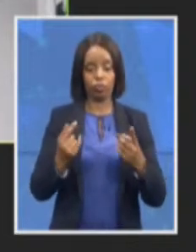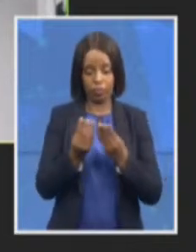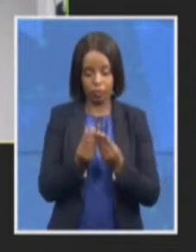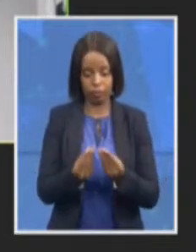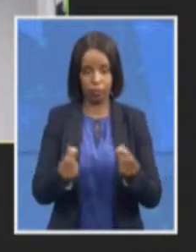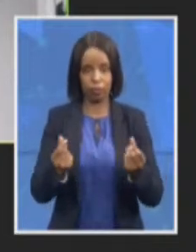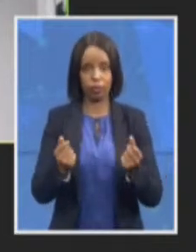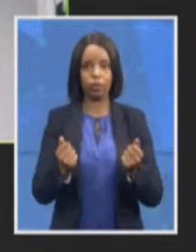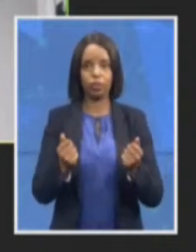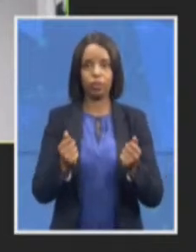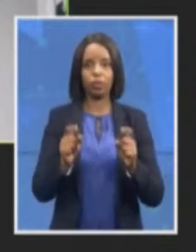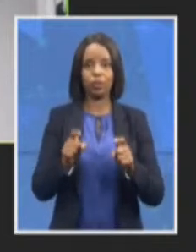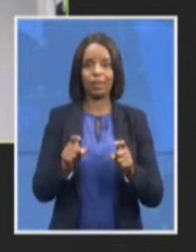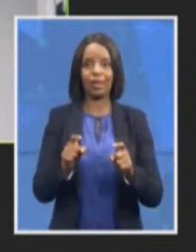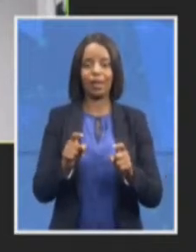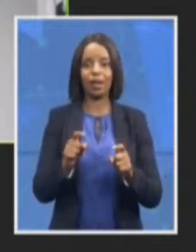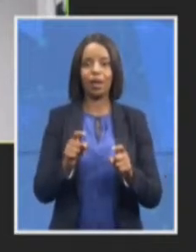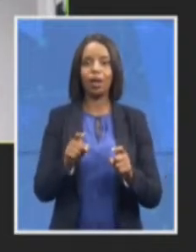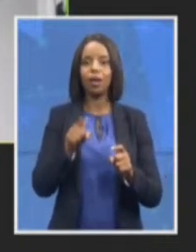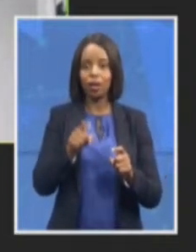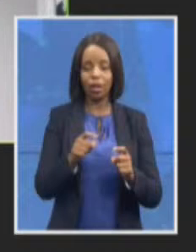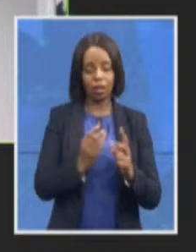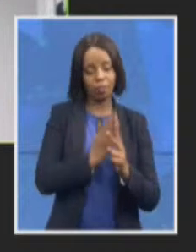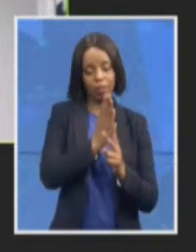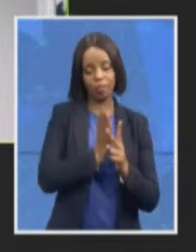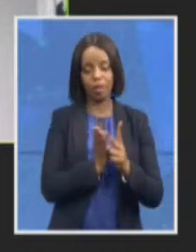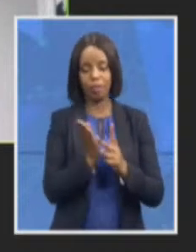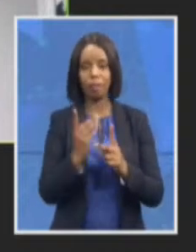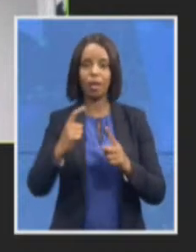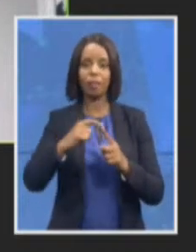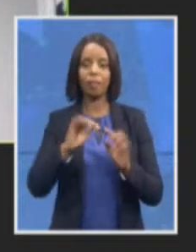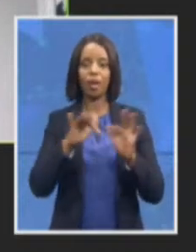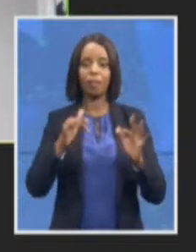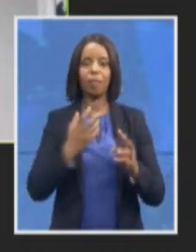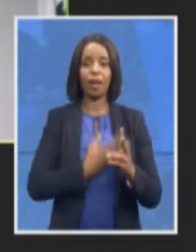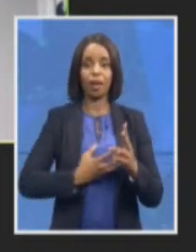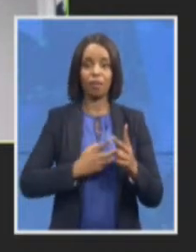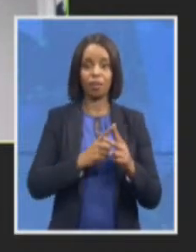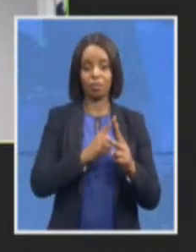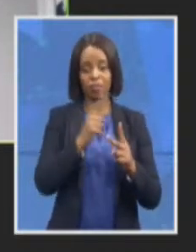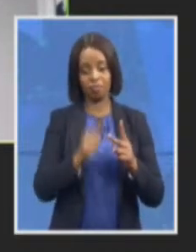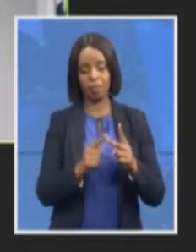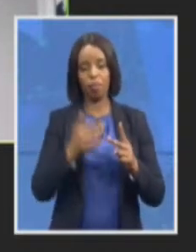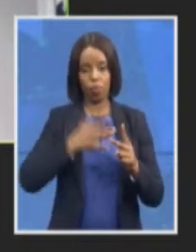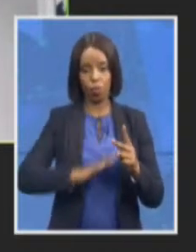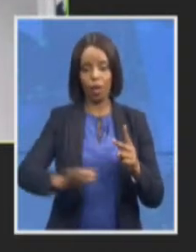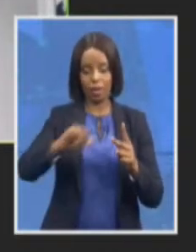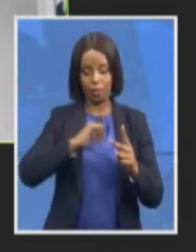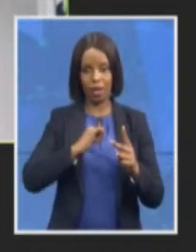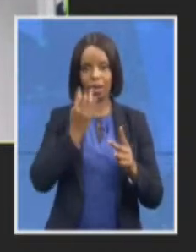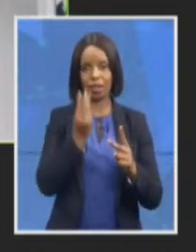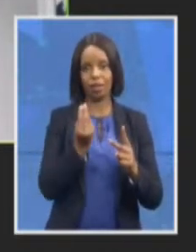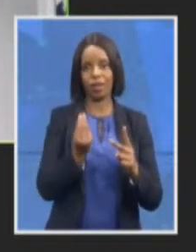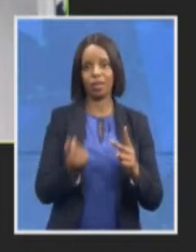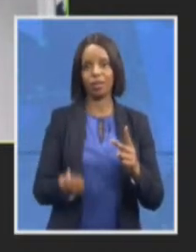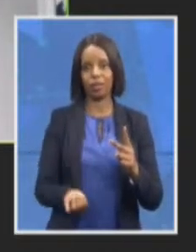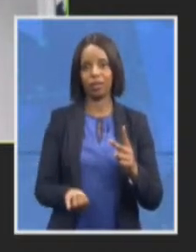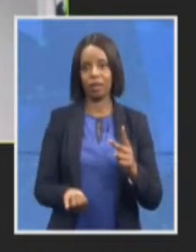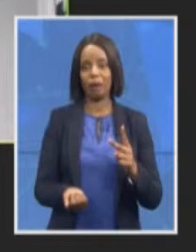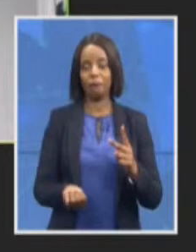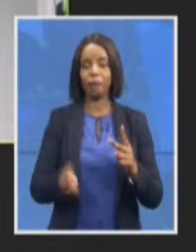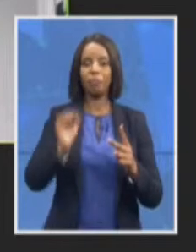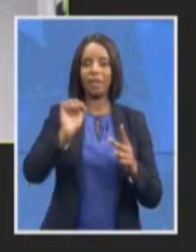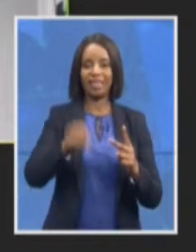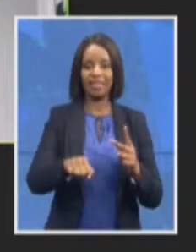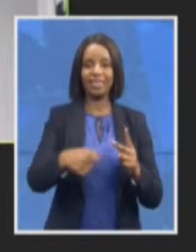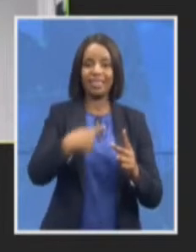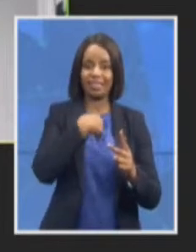accountable and the other aspect is bringing back the money and yes given the huge amount of public funds that have been stolen